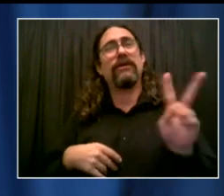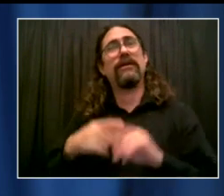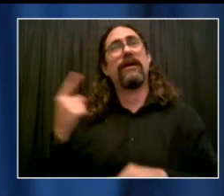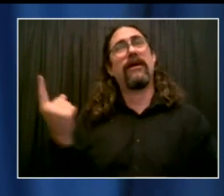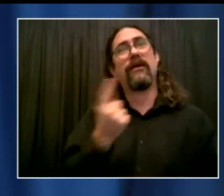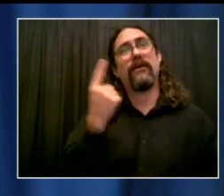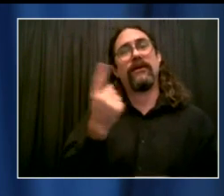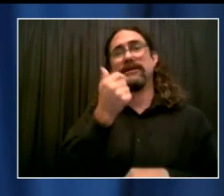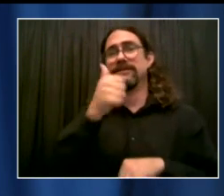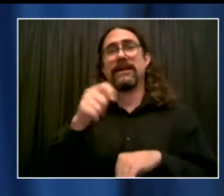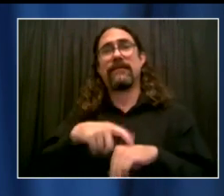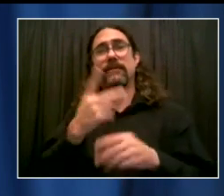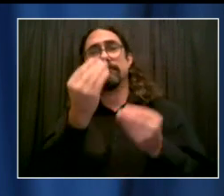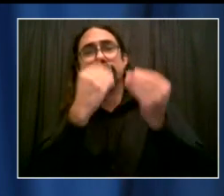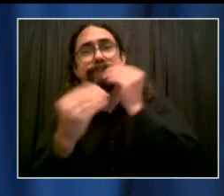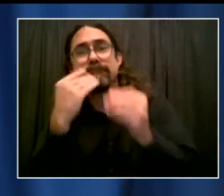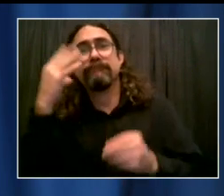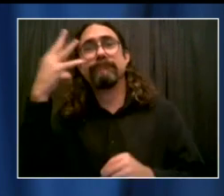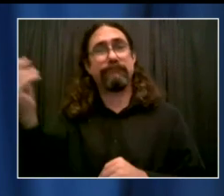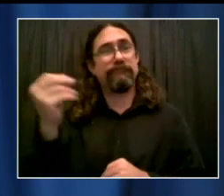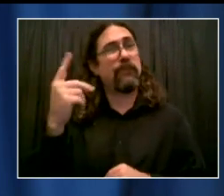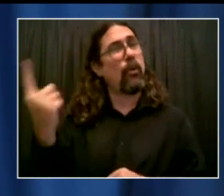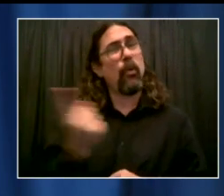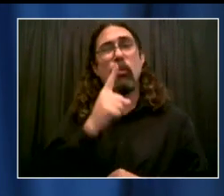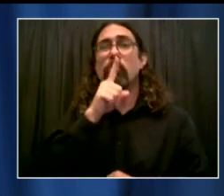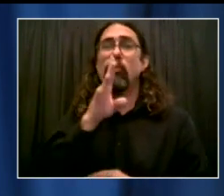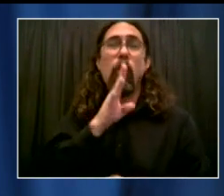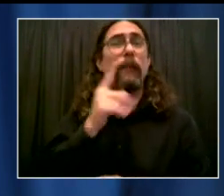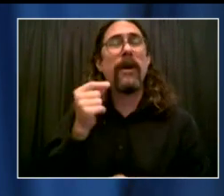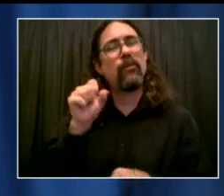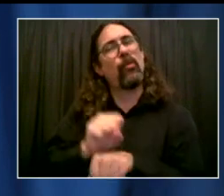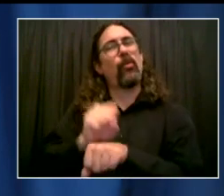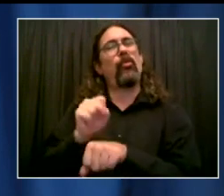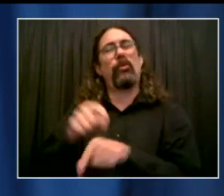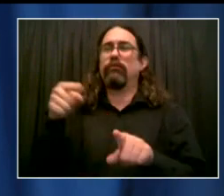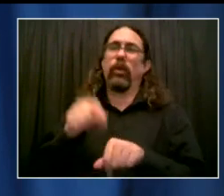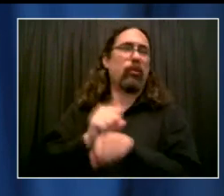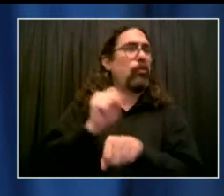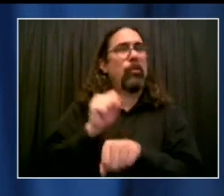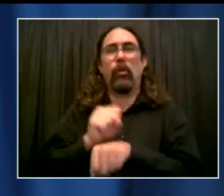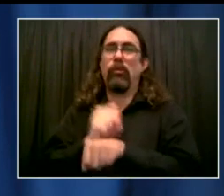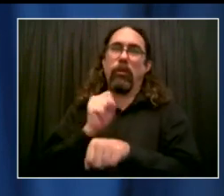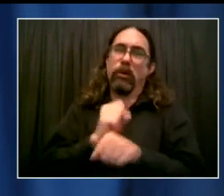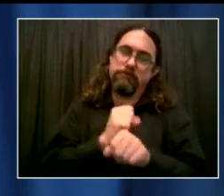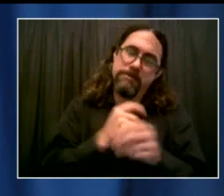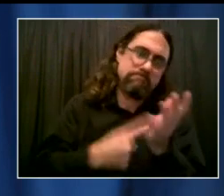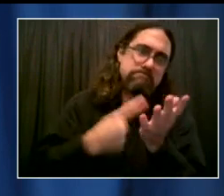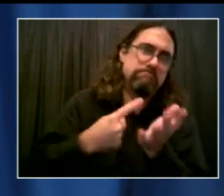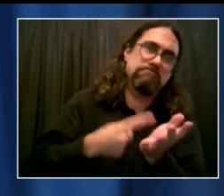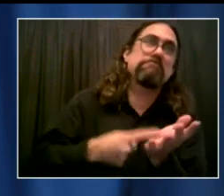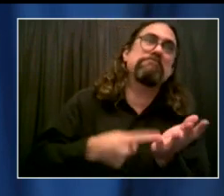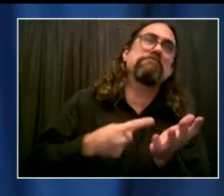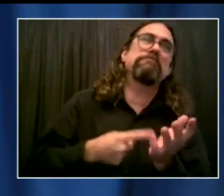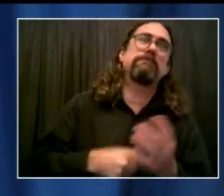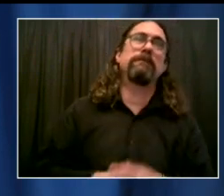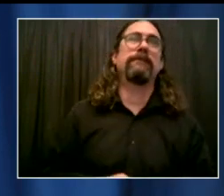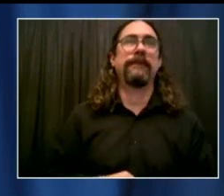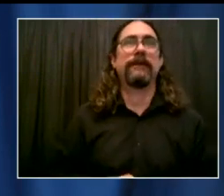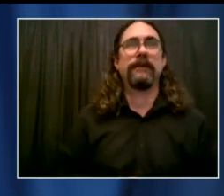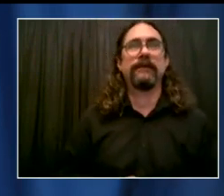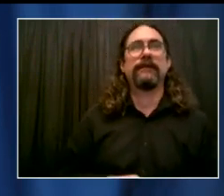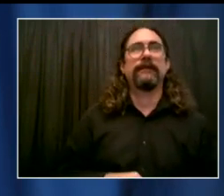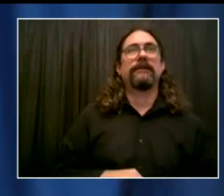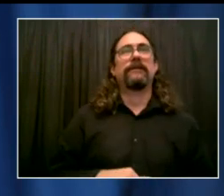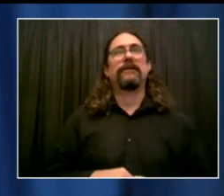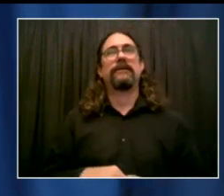right before the cauliflower... Cauliflower... Cacio e Pepe. Yeah, Cacio e Pepe came out. Pepe cauliflower.